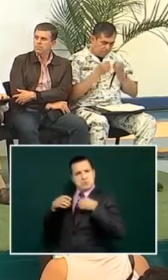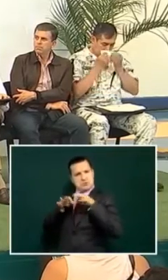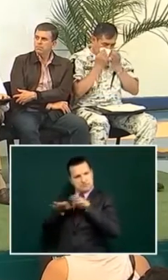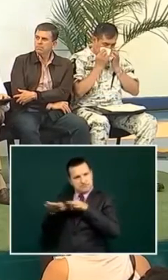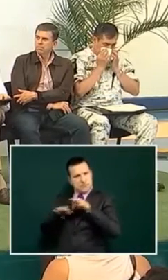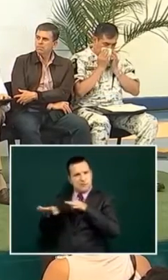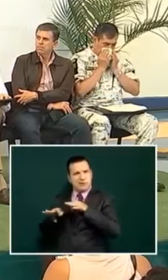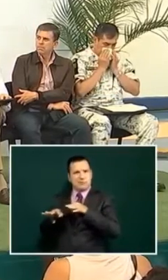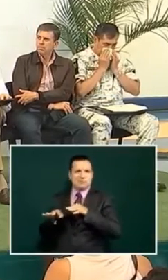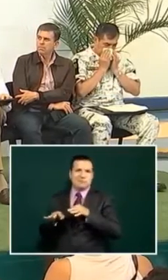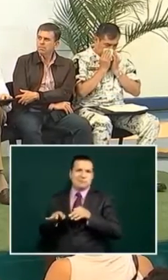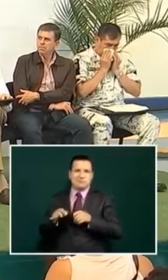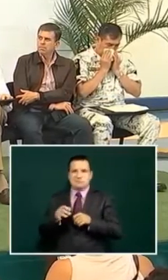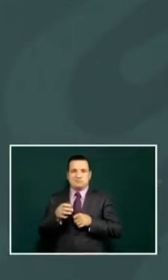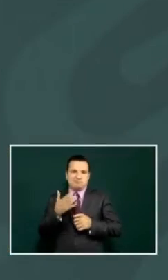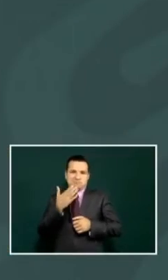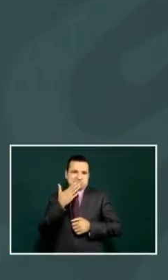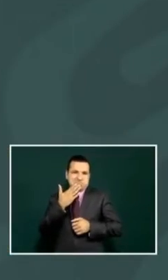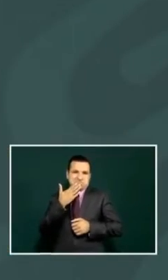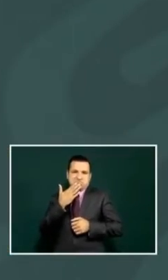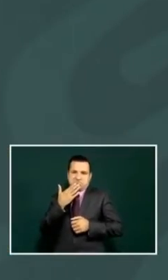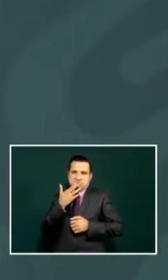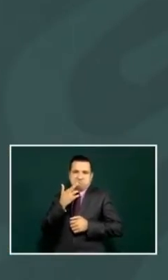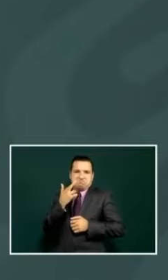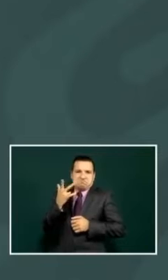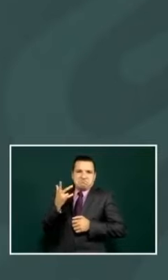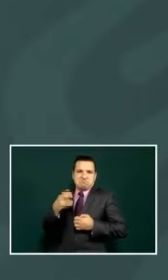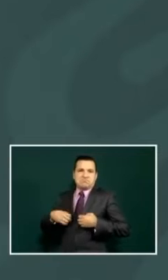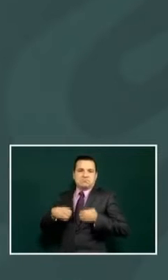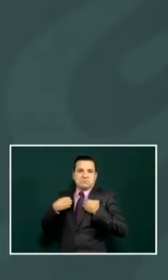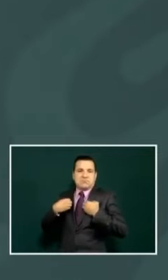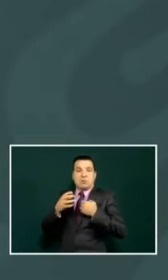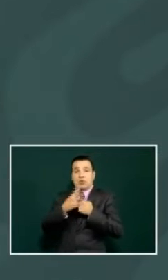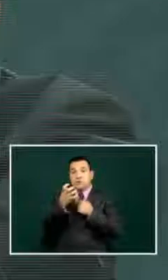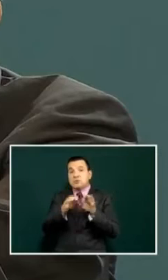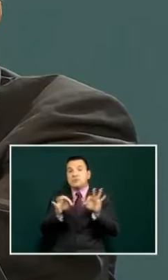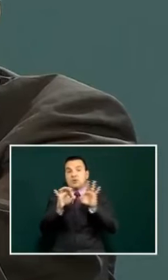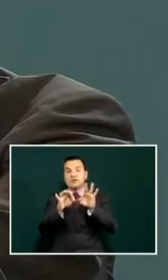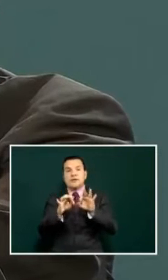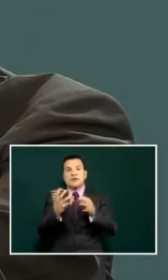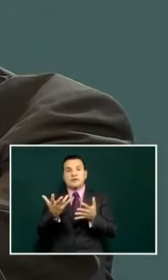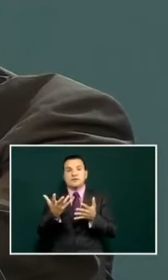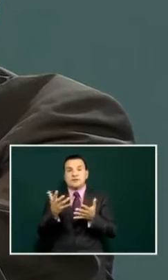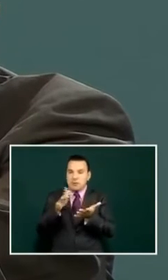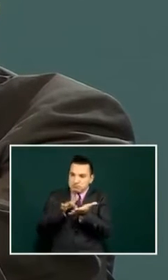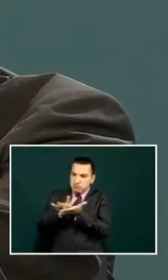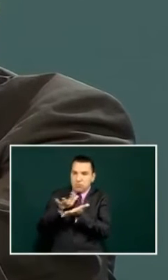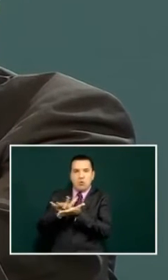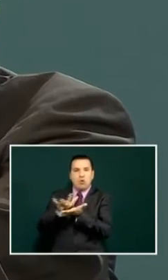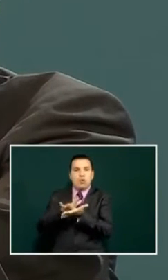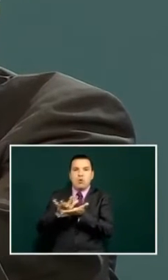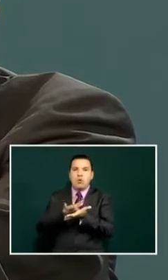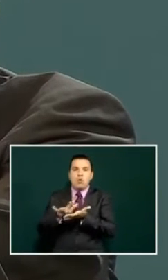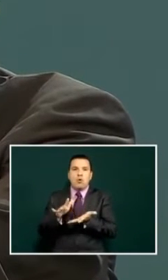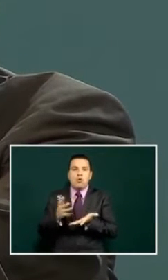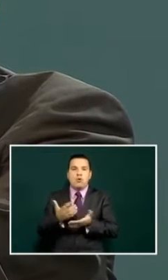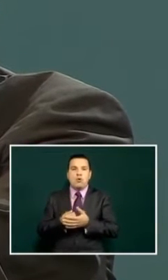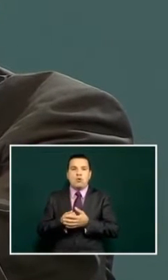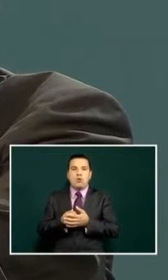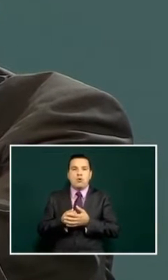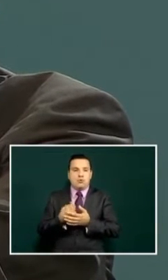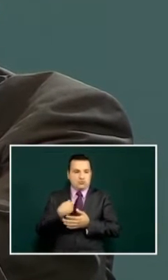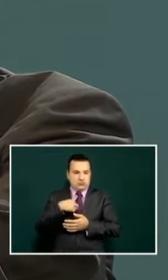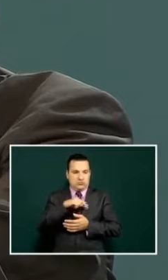live with a little bit of well-being but that's why it's very important to have the support